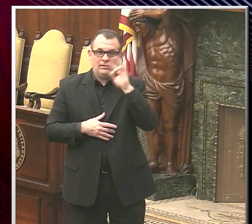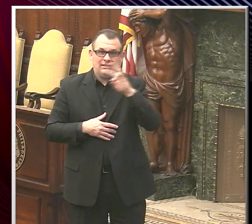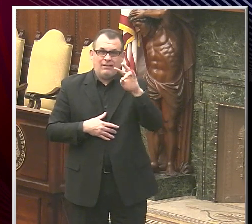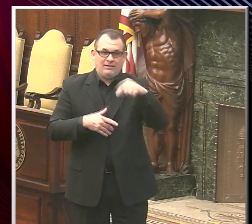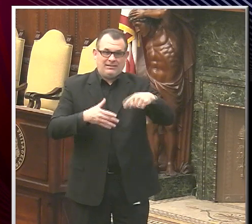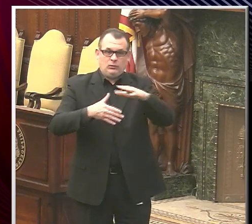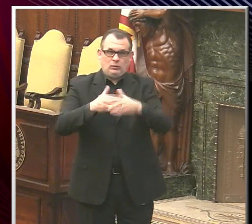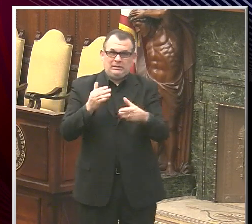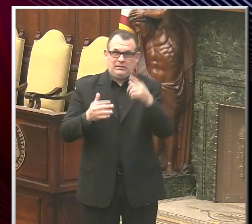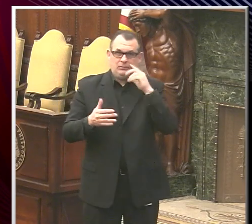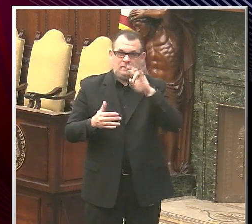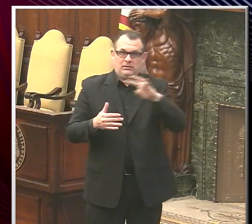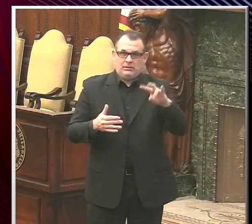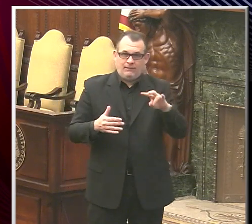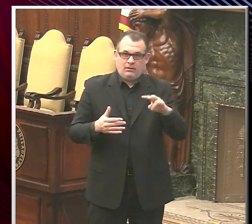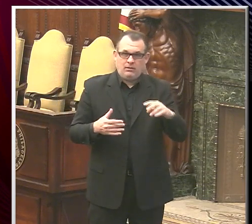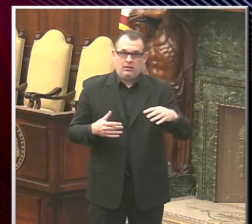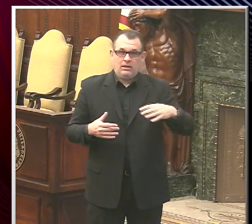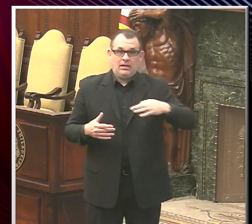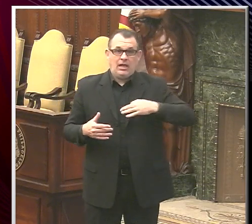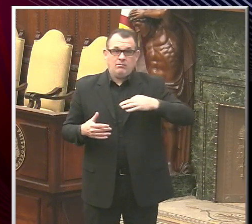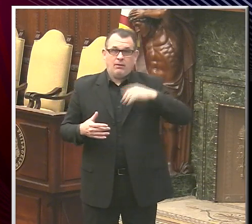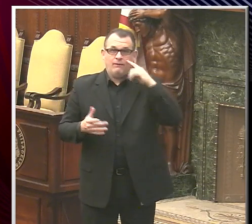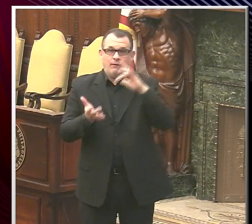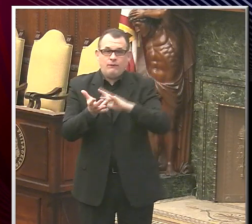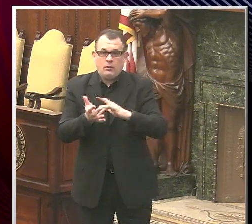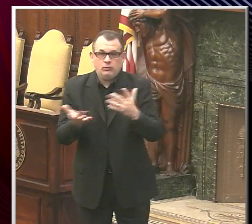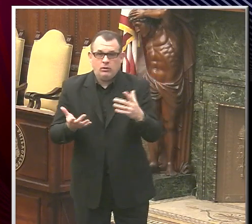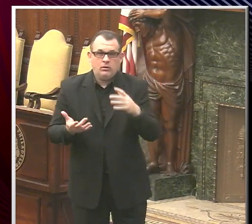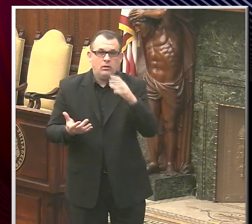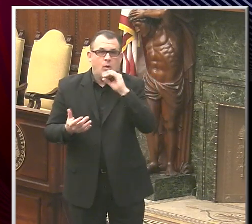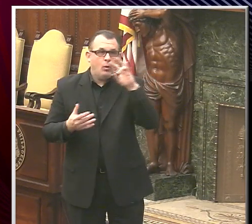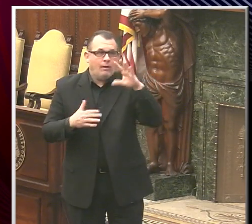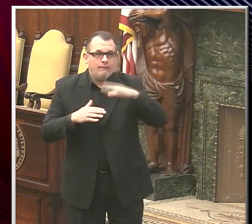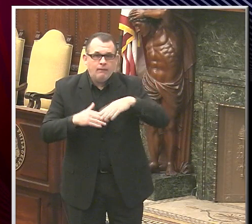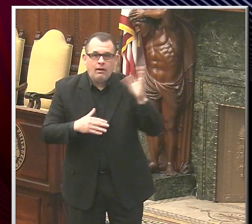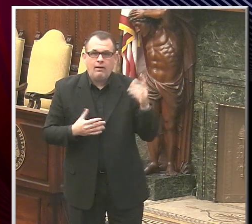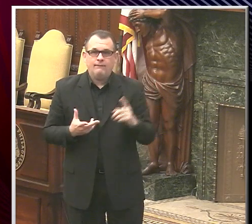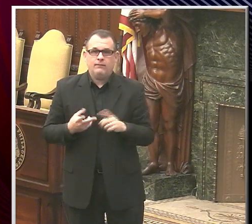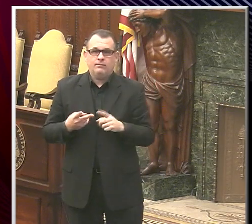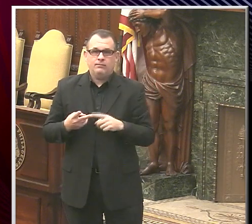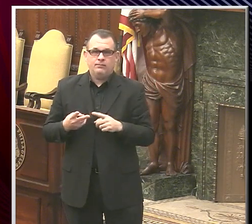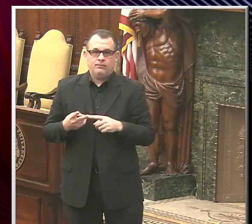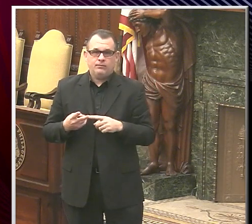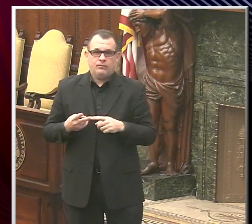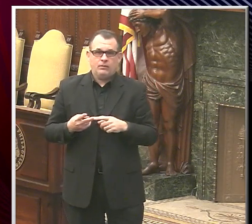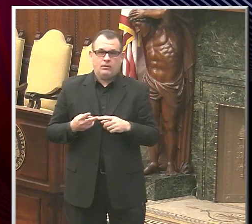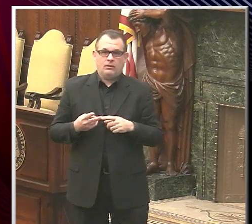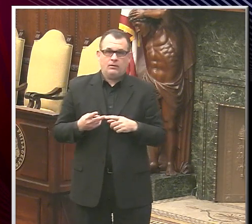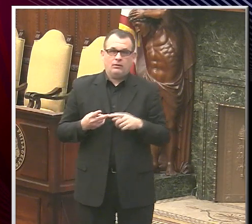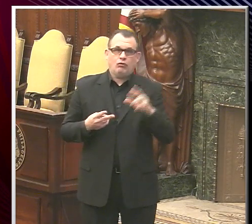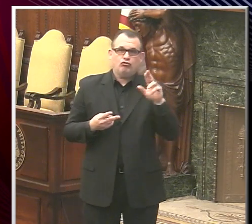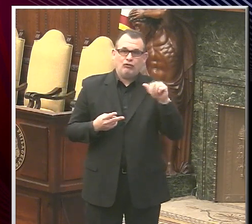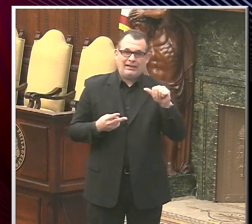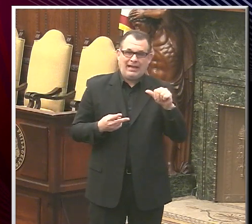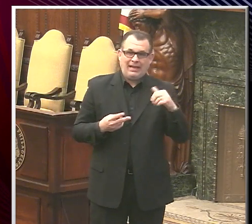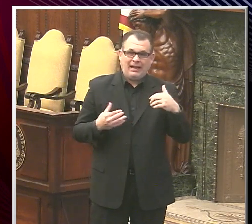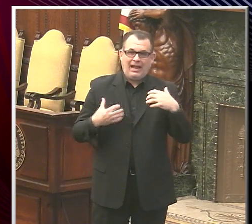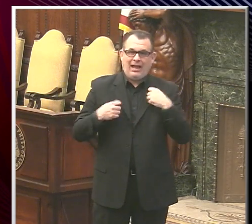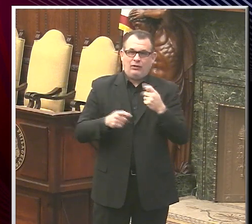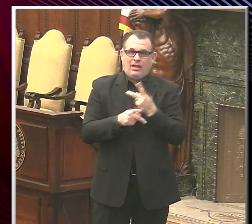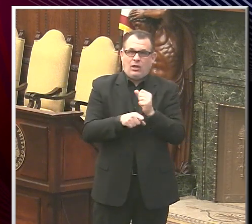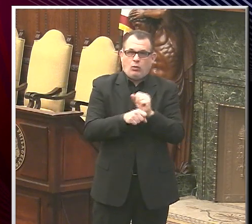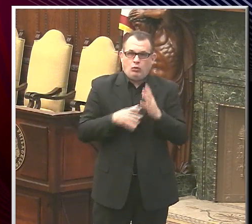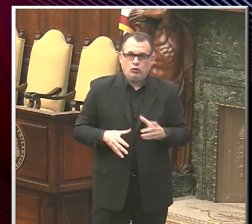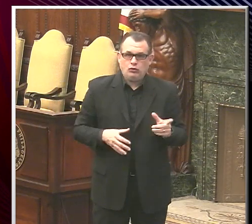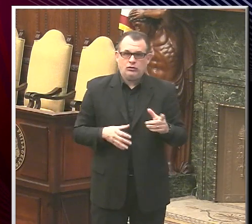Now, the eligibility for these pharmacies is going to be age 75 or older. For Rite Aid, they're still working on healthcare workers, but they'll be shifting to age